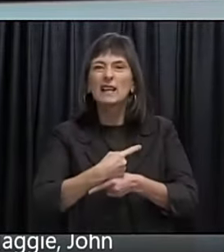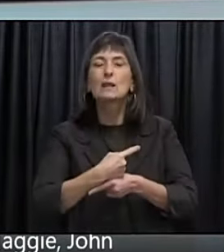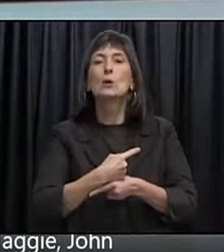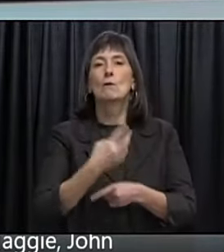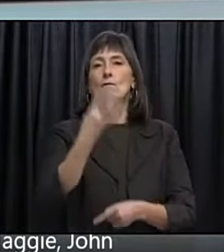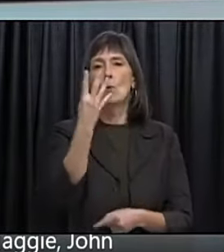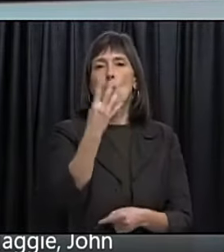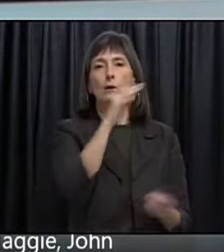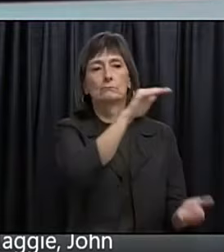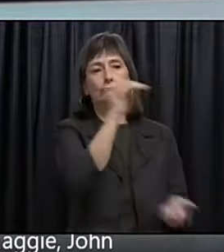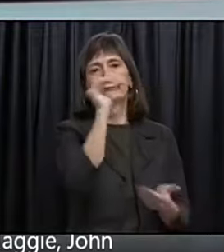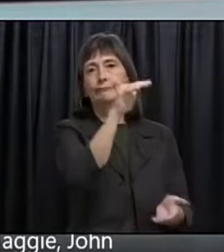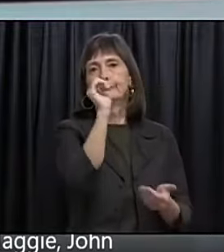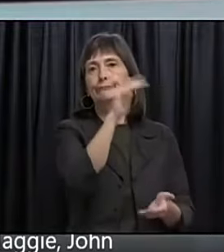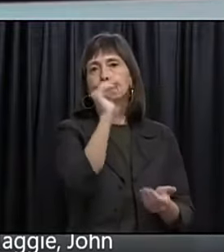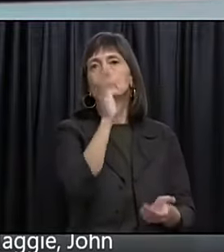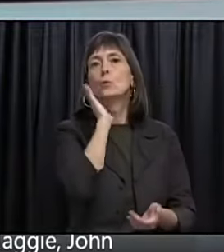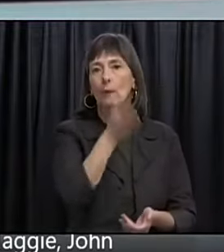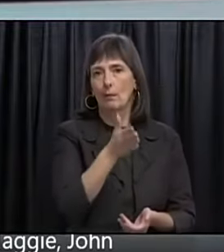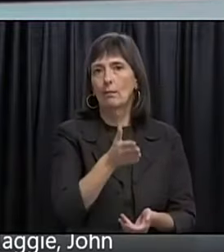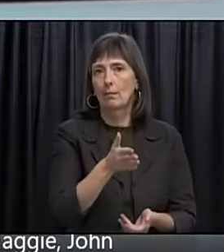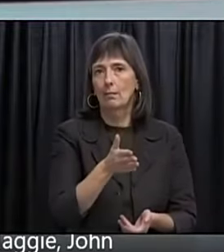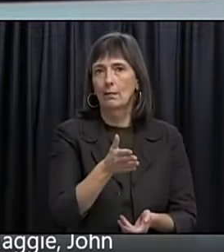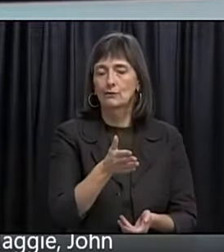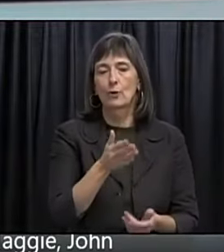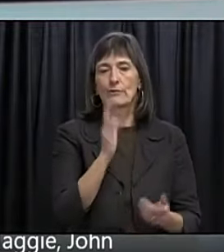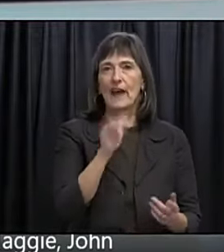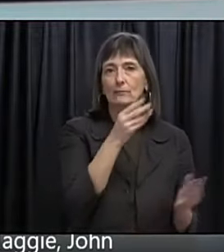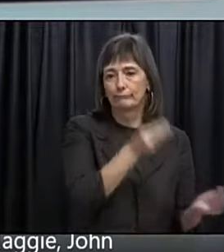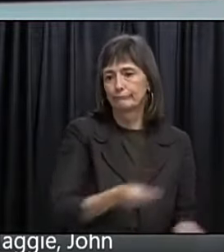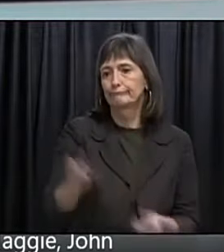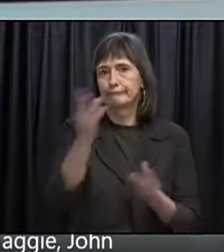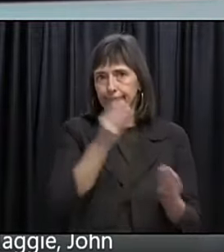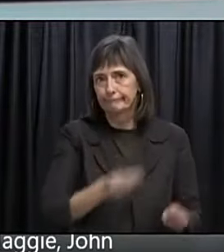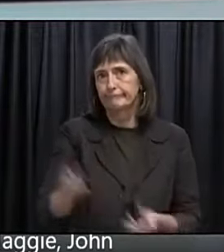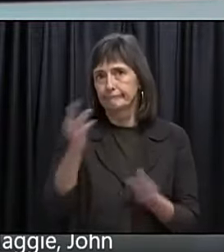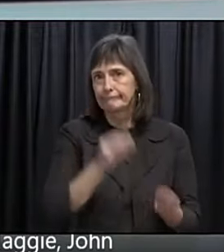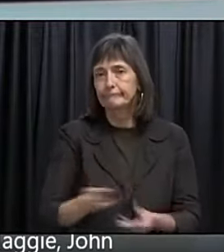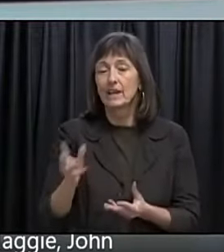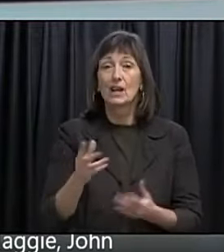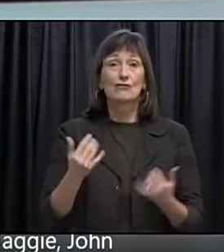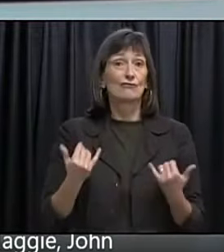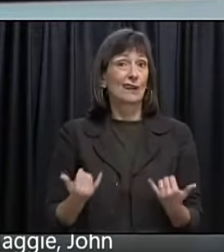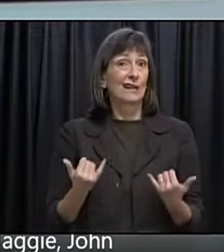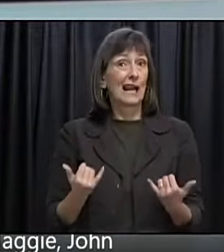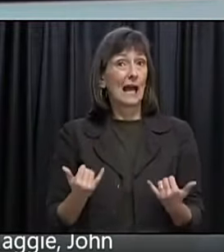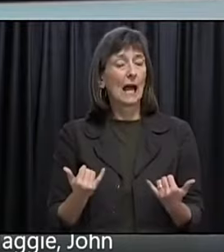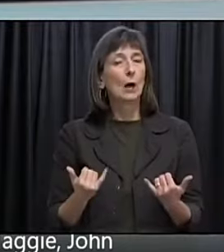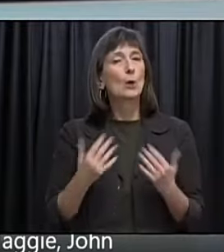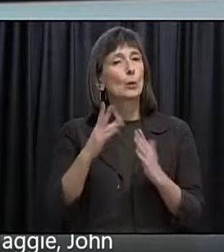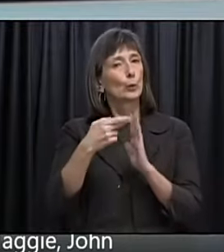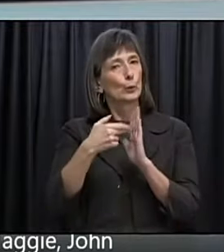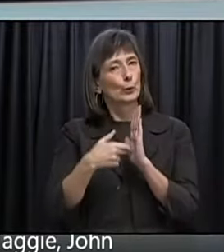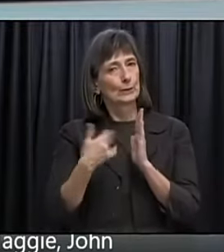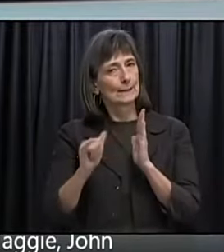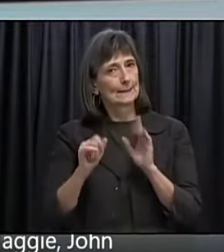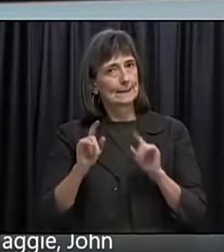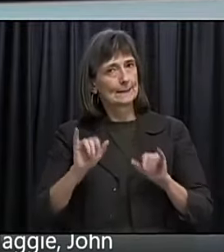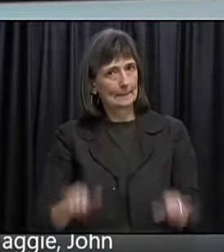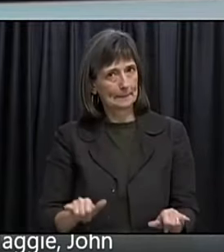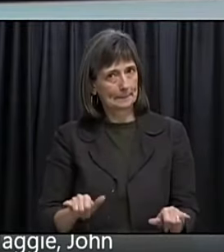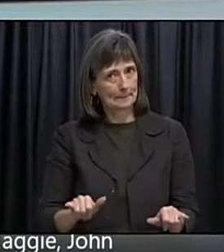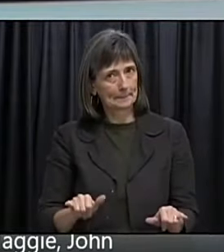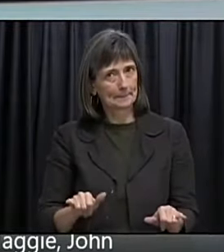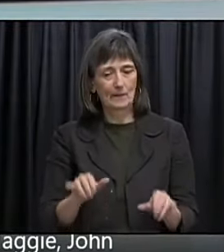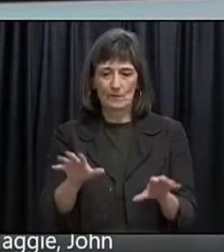So that will allow us. To plan. For. For rolling it out. At the moment though. They have not relaxed. Their restriction. That it